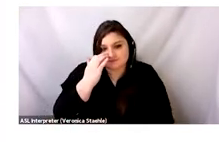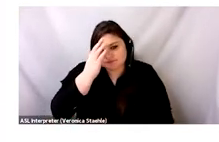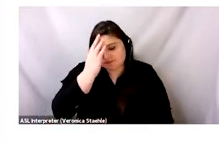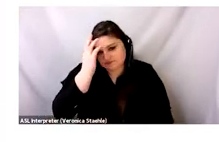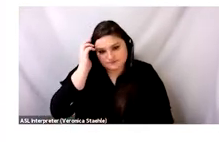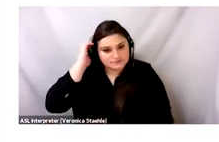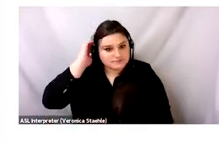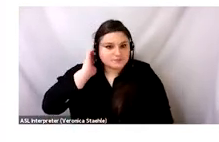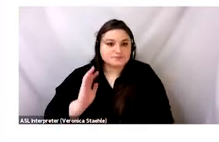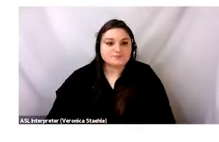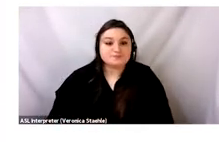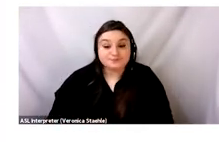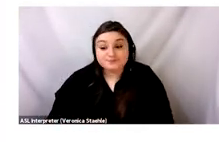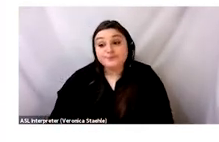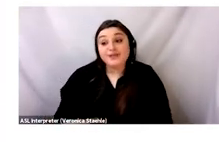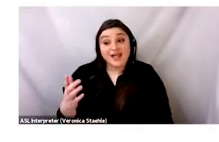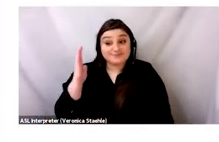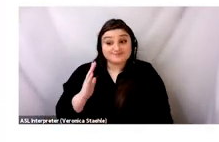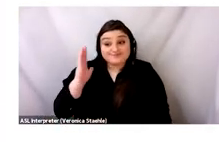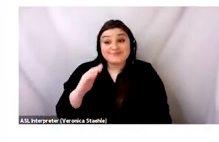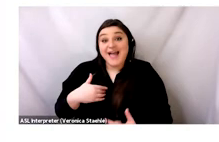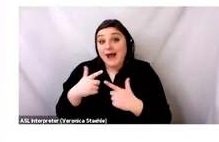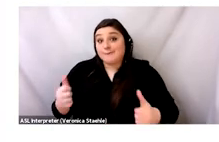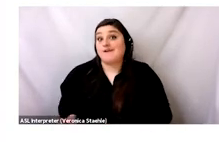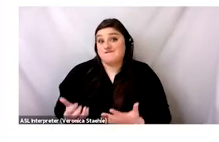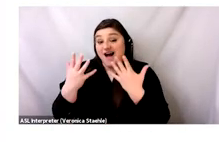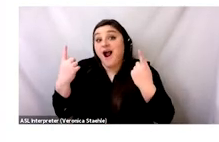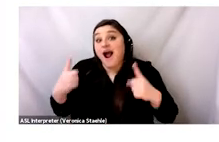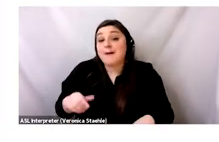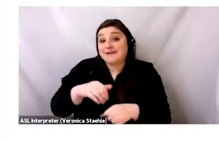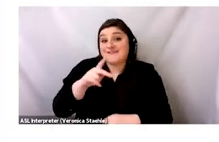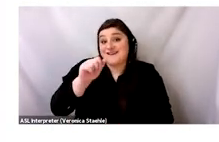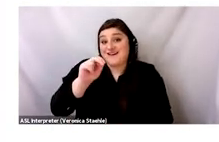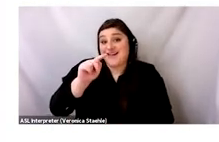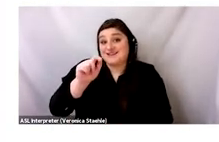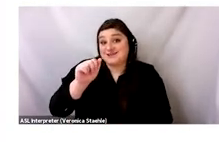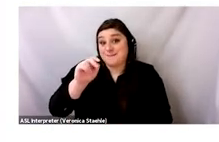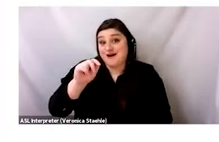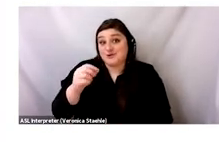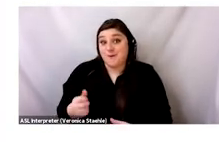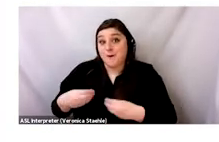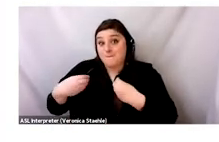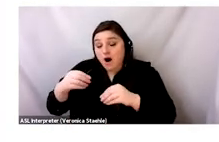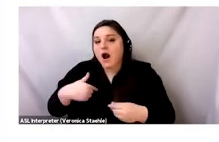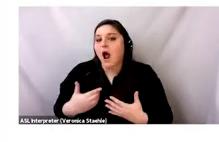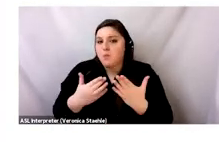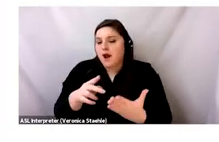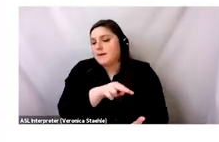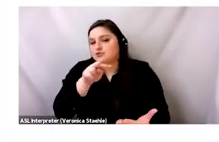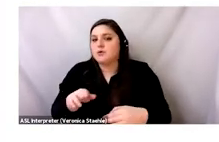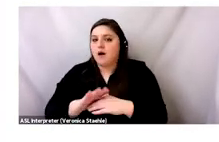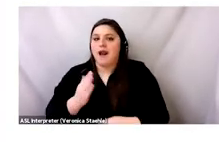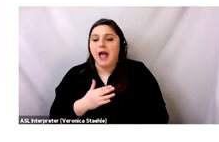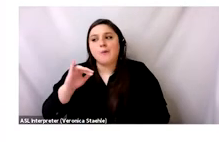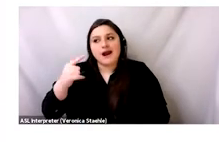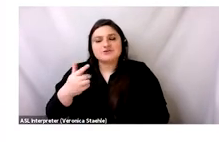he believes that the secondhand clothing waste is actually what was responsible for Contamanto catching on fire. I'm not going to go into all the details, but there is